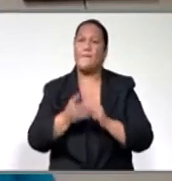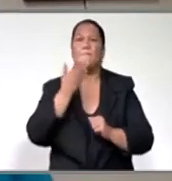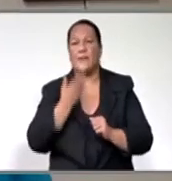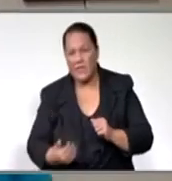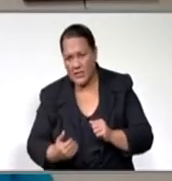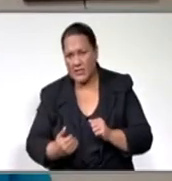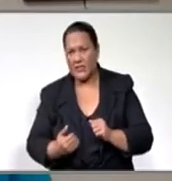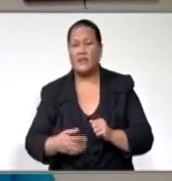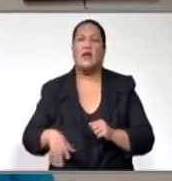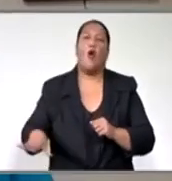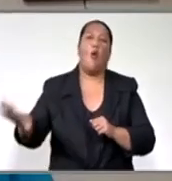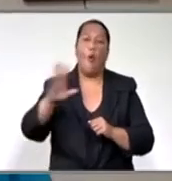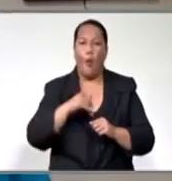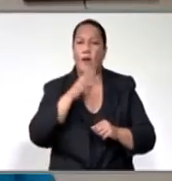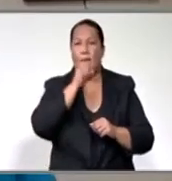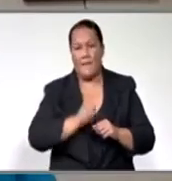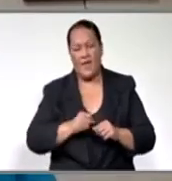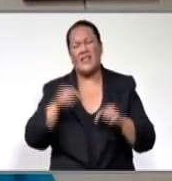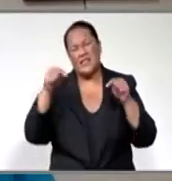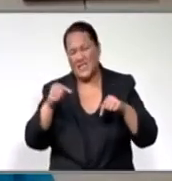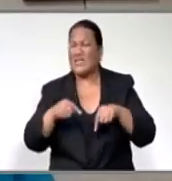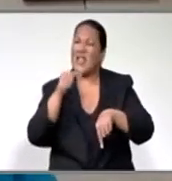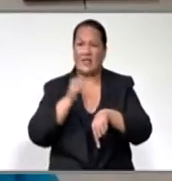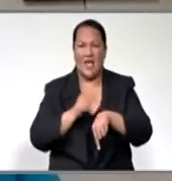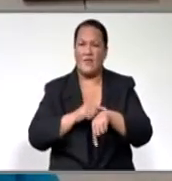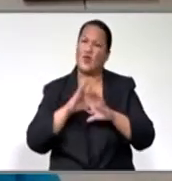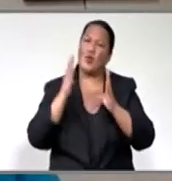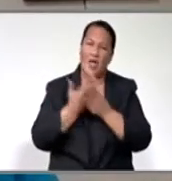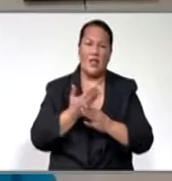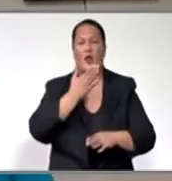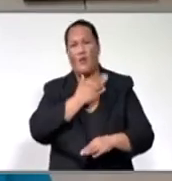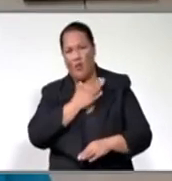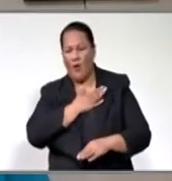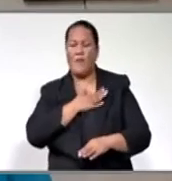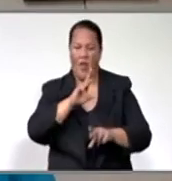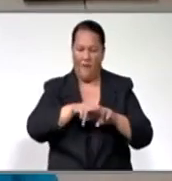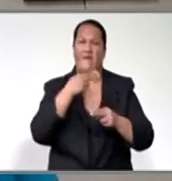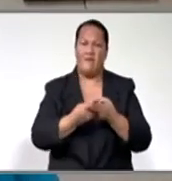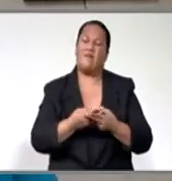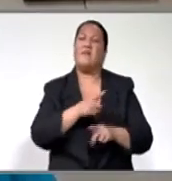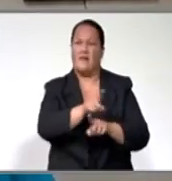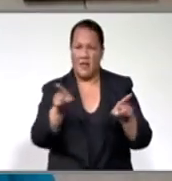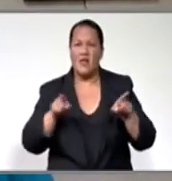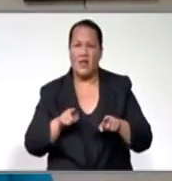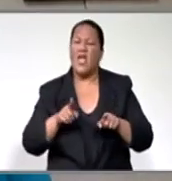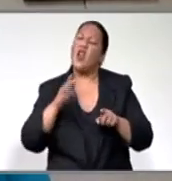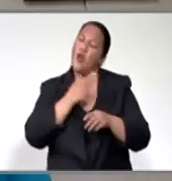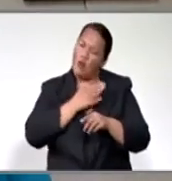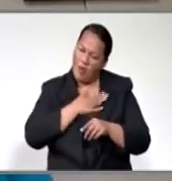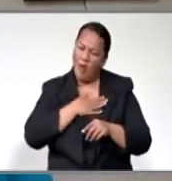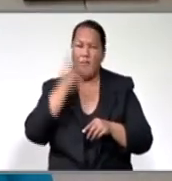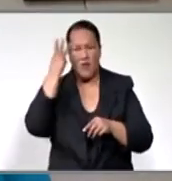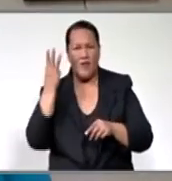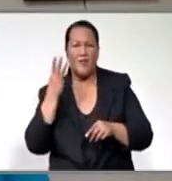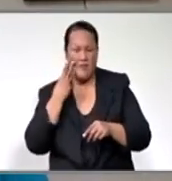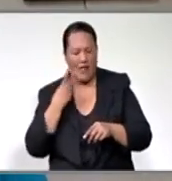country, please, this is a time when we should get together. Look after your family. Look at what your wife is doing, the women in your